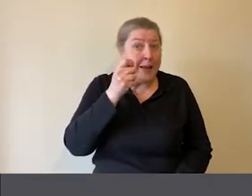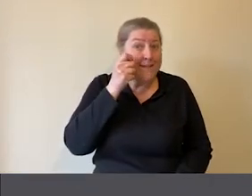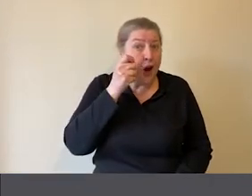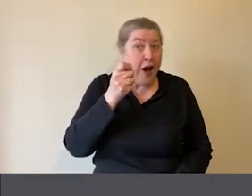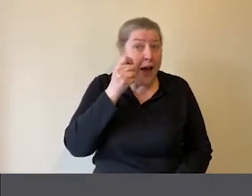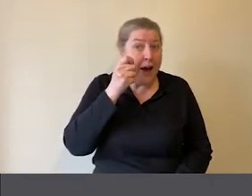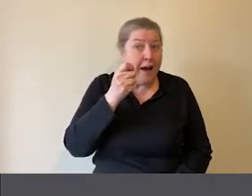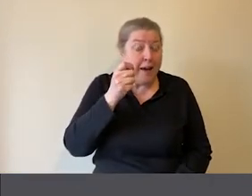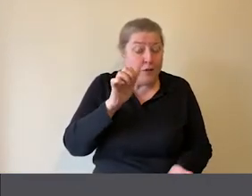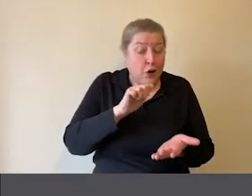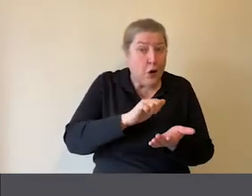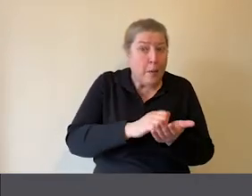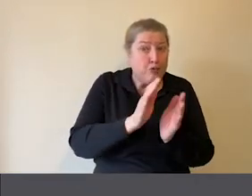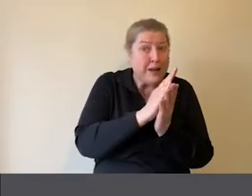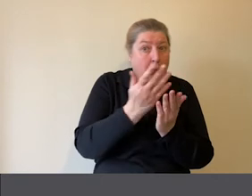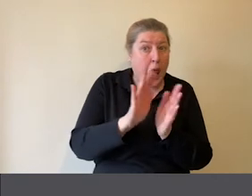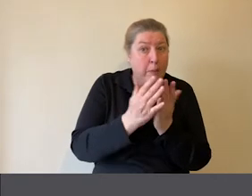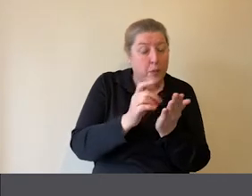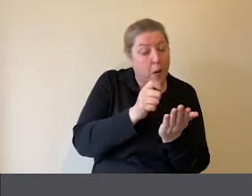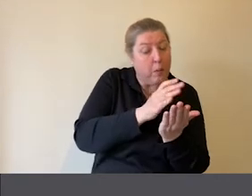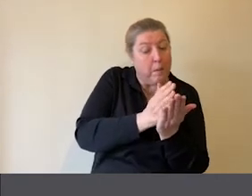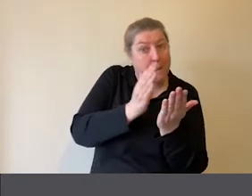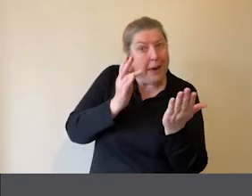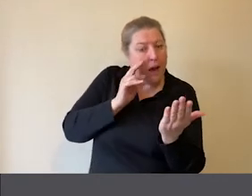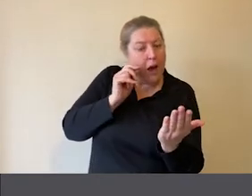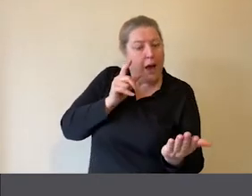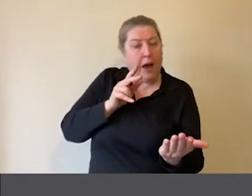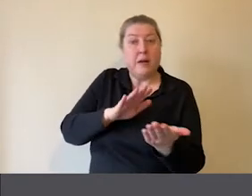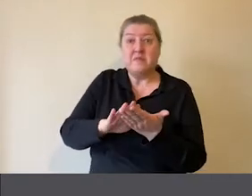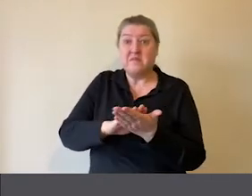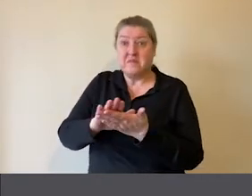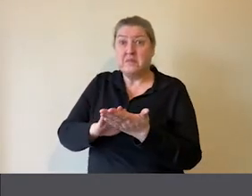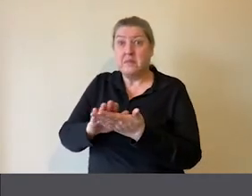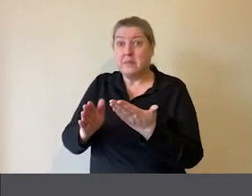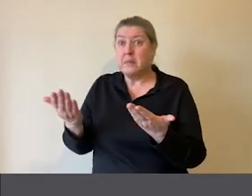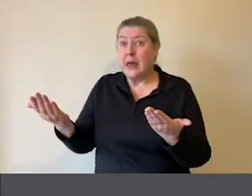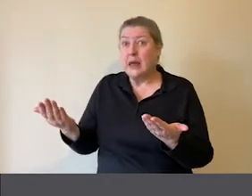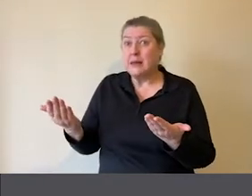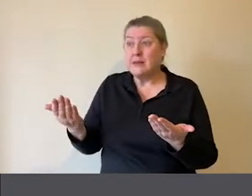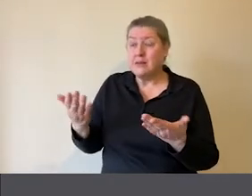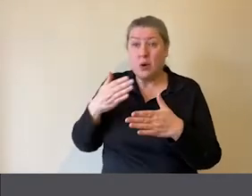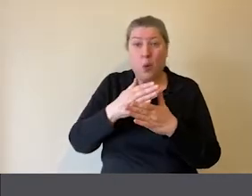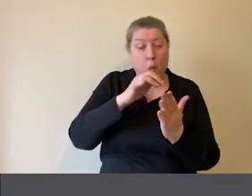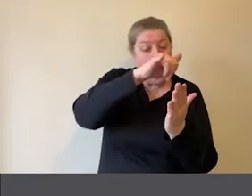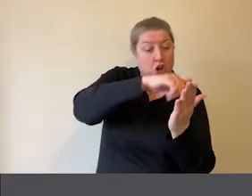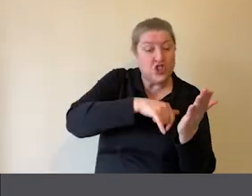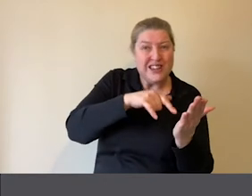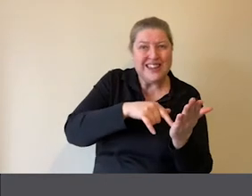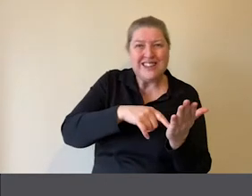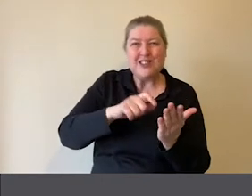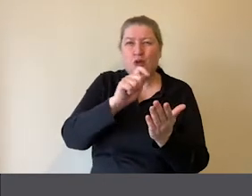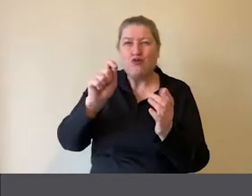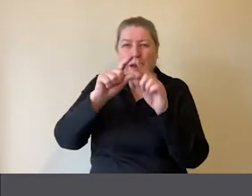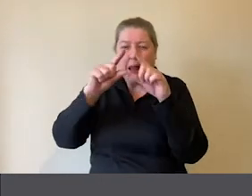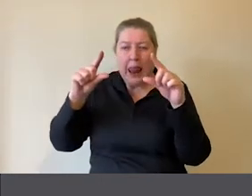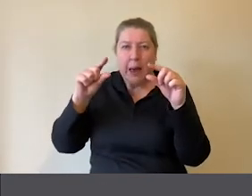want to increase the print on a library book they're reading. This means that any worksheets or written labels